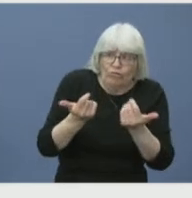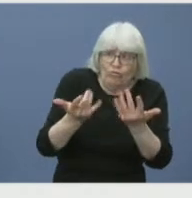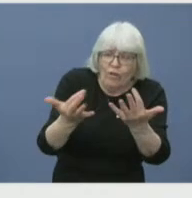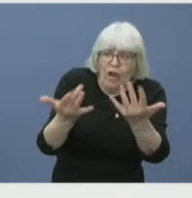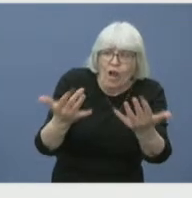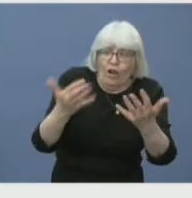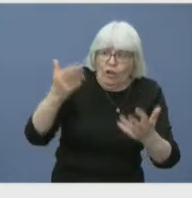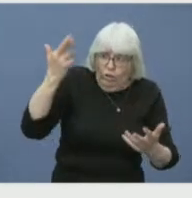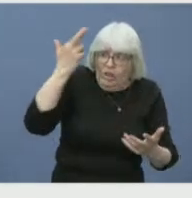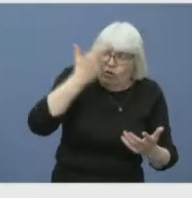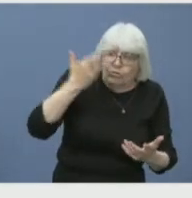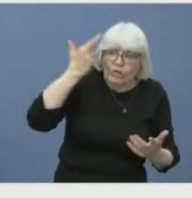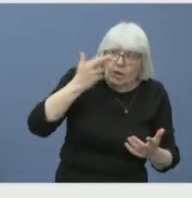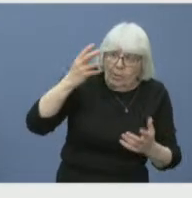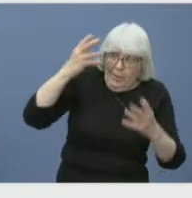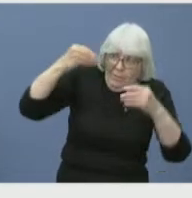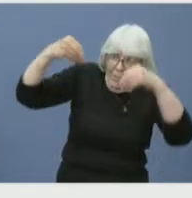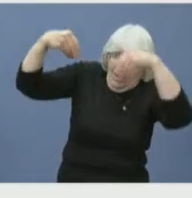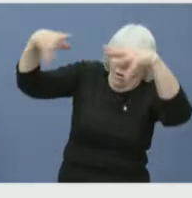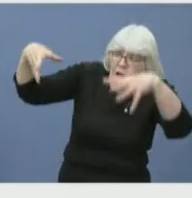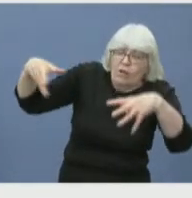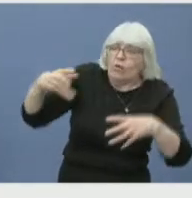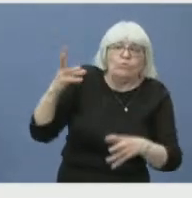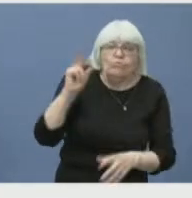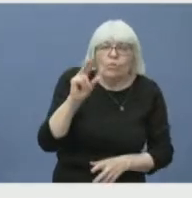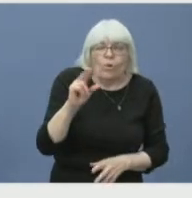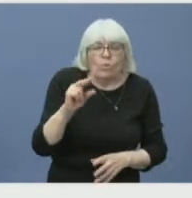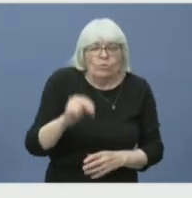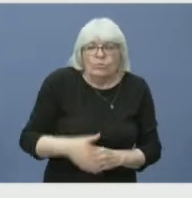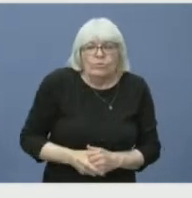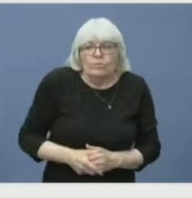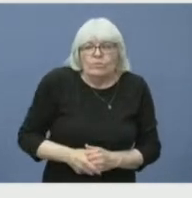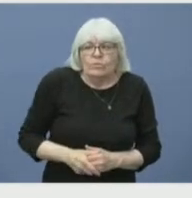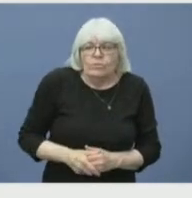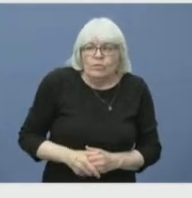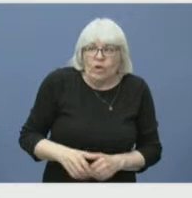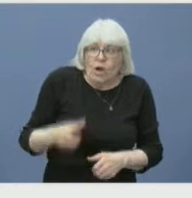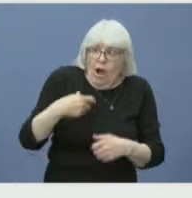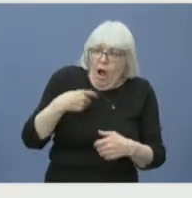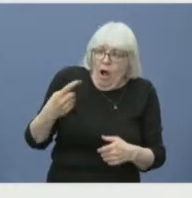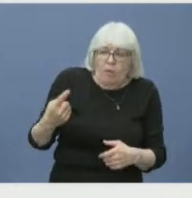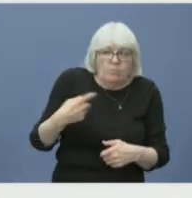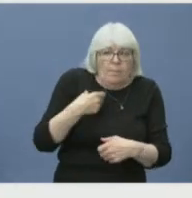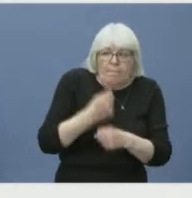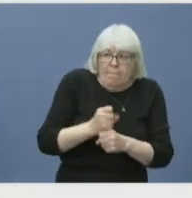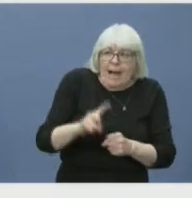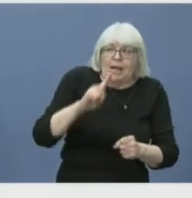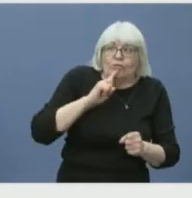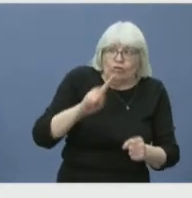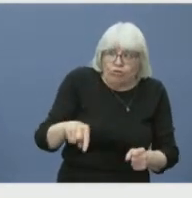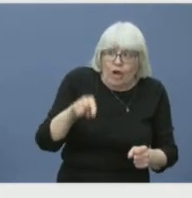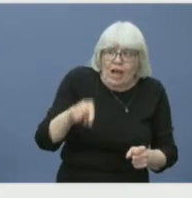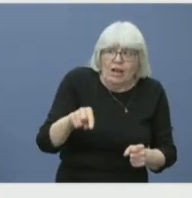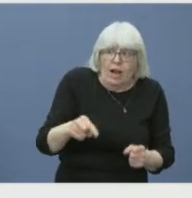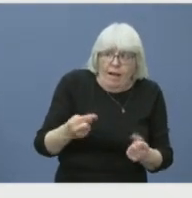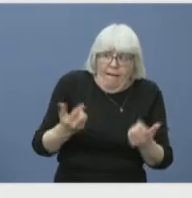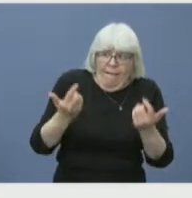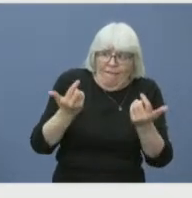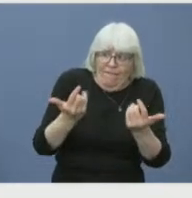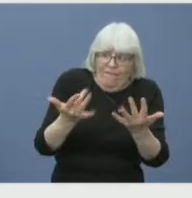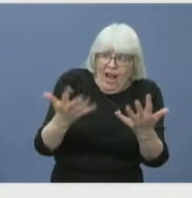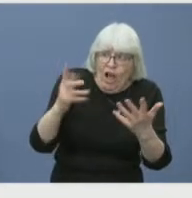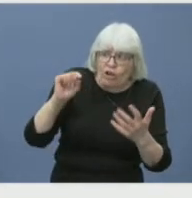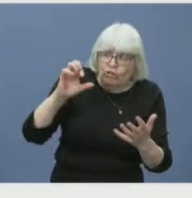residents that have been evacuated, we make sure that there are fire apparatus close by when the power does come back on just in case. Obviously,